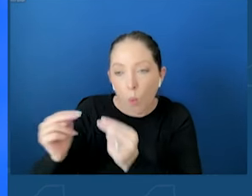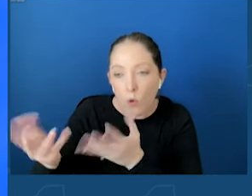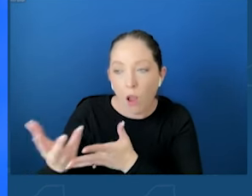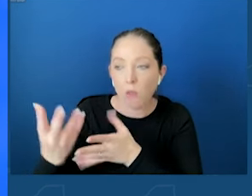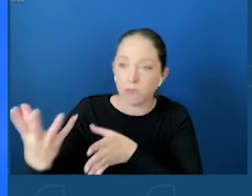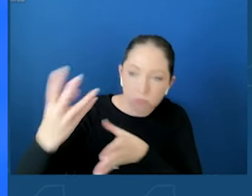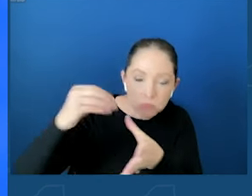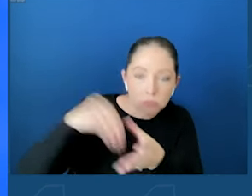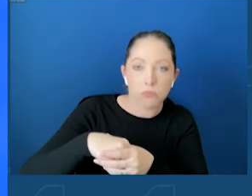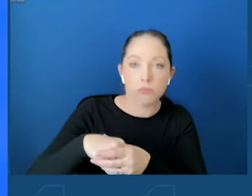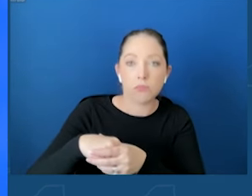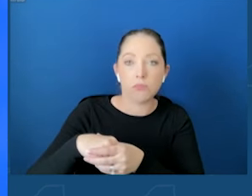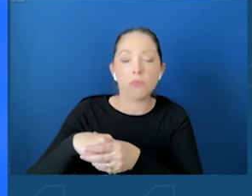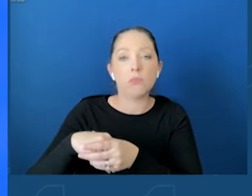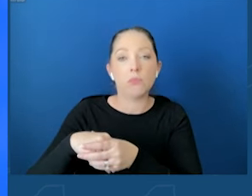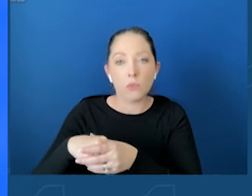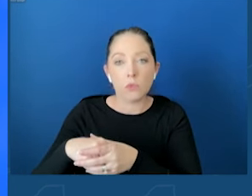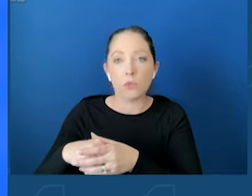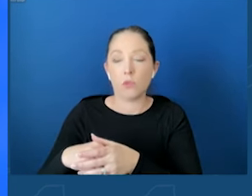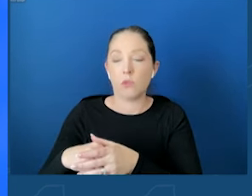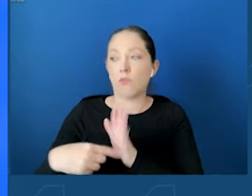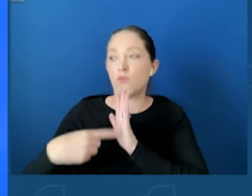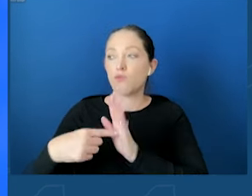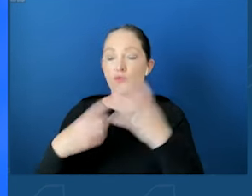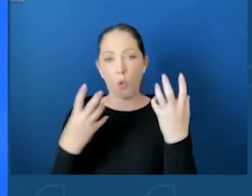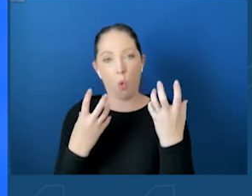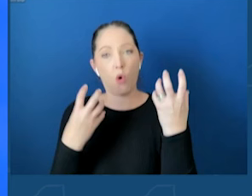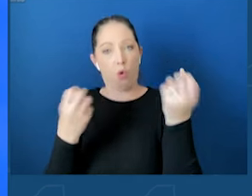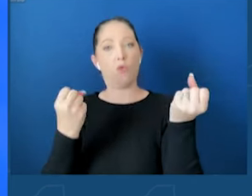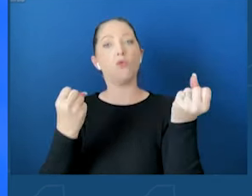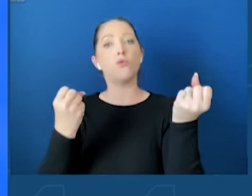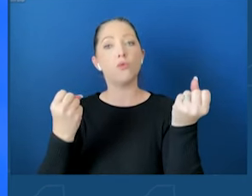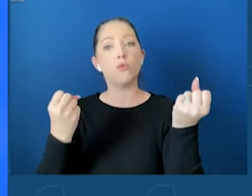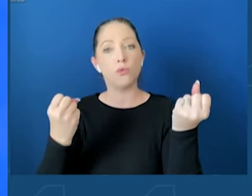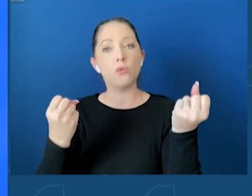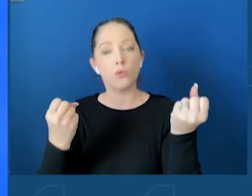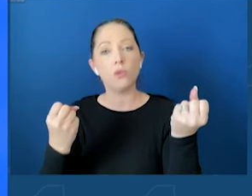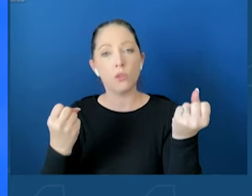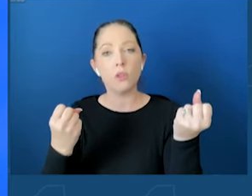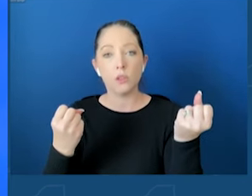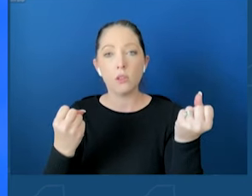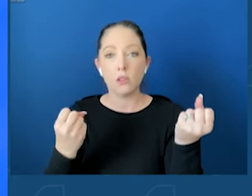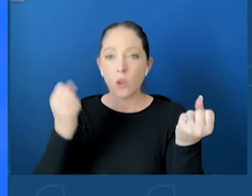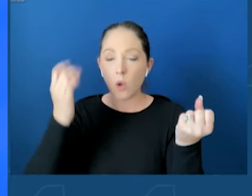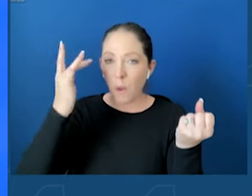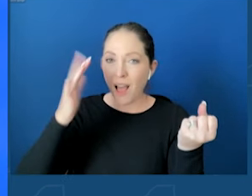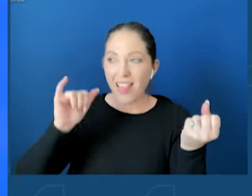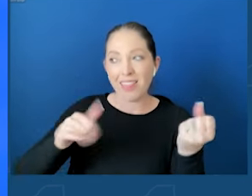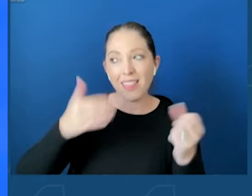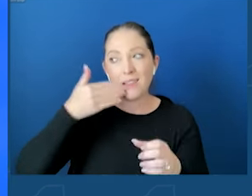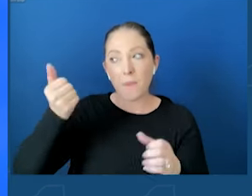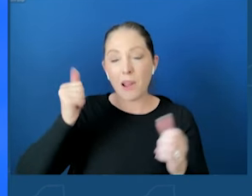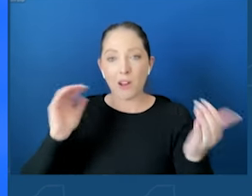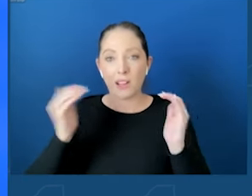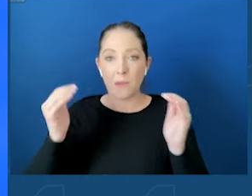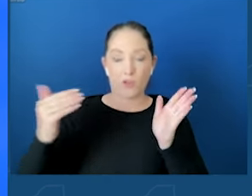show courage yourselves, because that's a better place to be than against us.